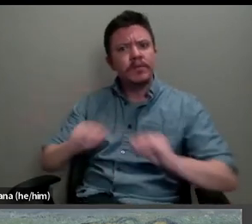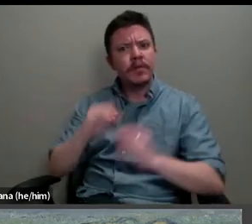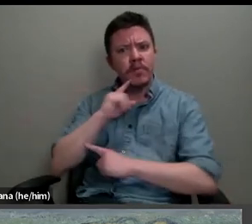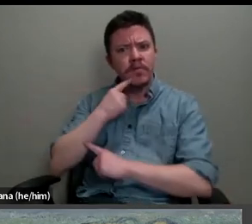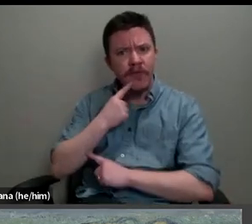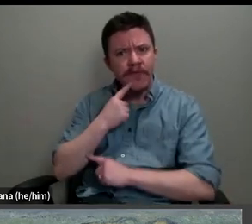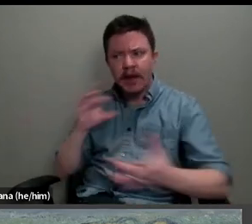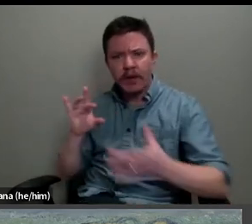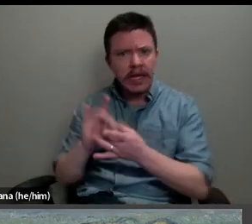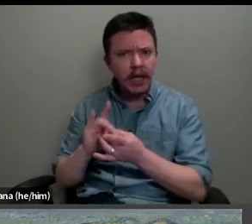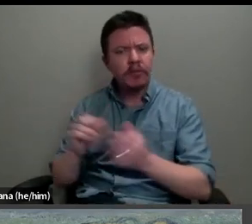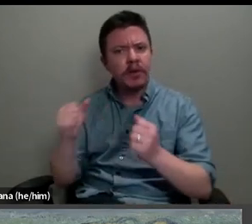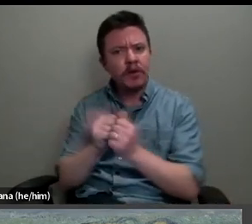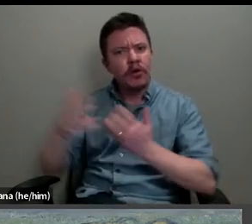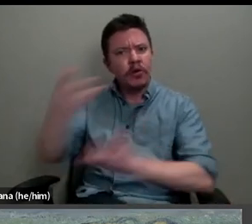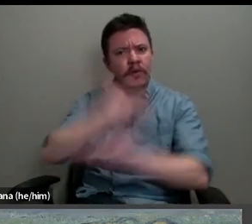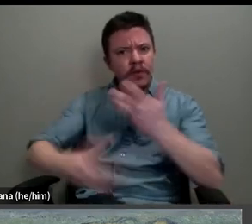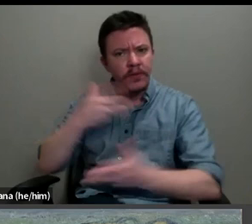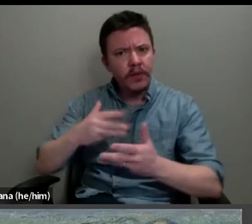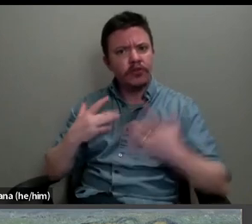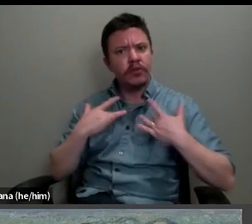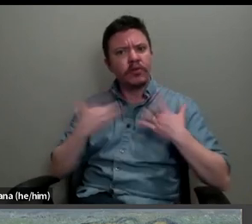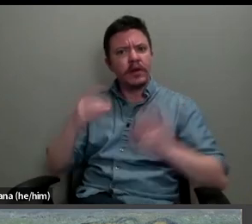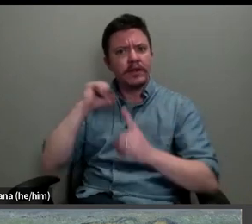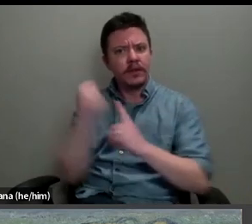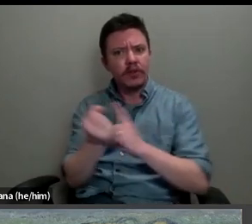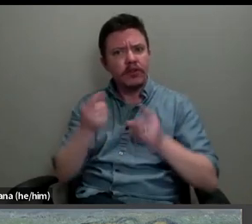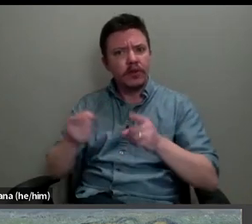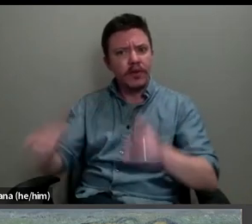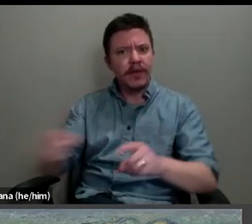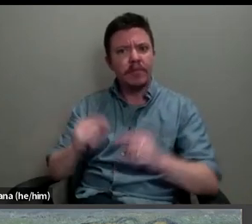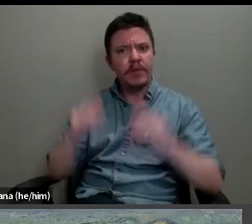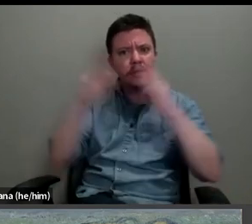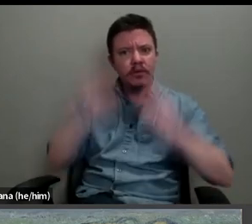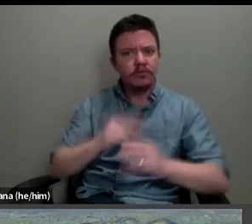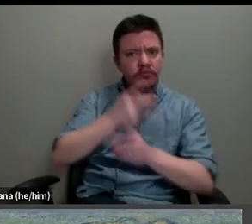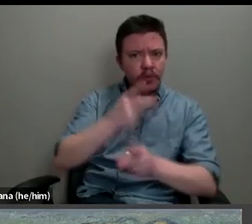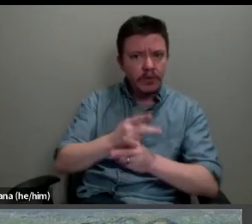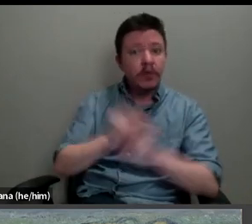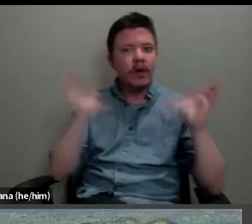and material conditions of feminine domesticity than any of his Nabi peers.